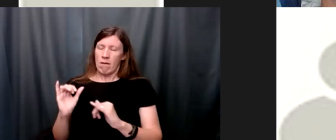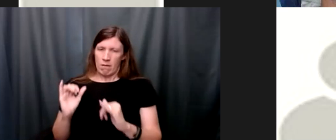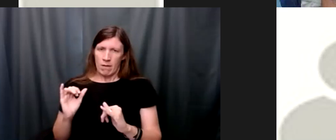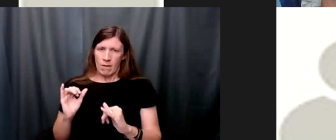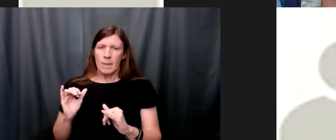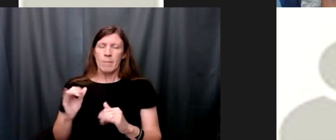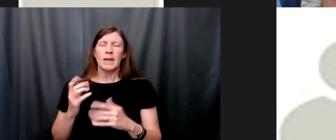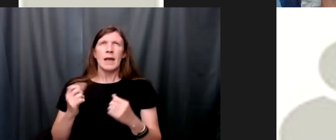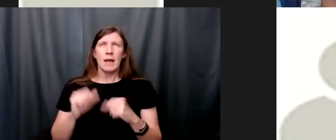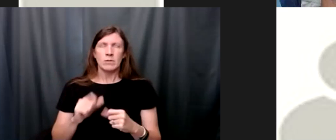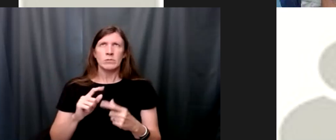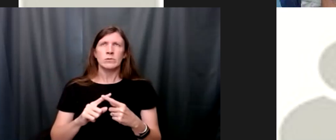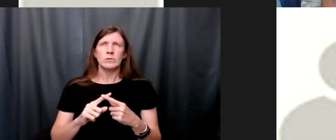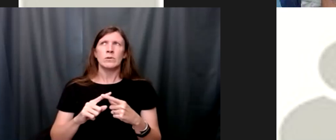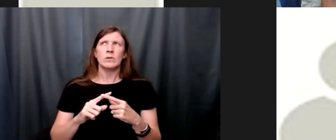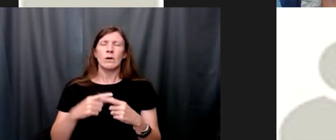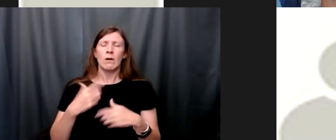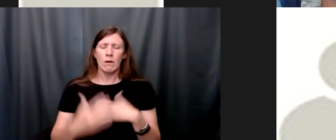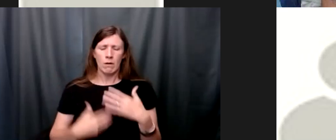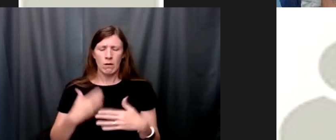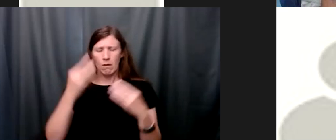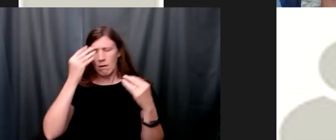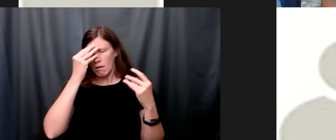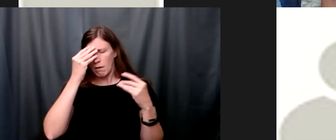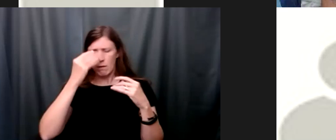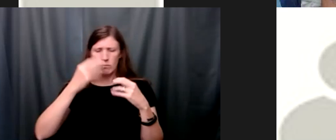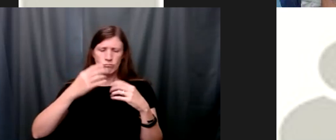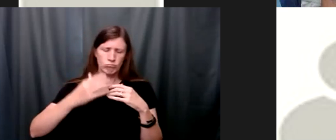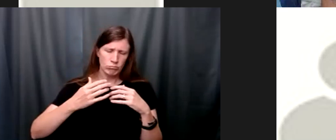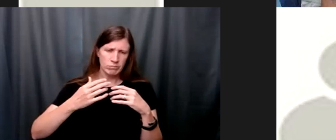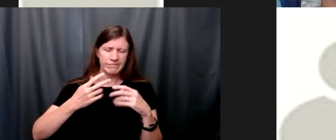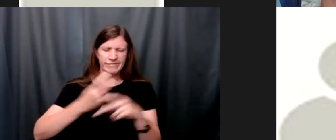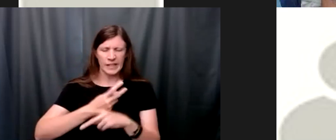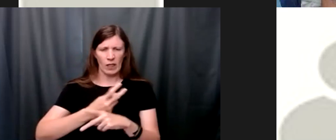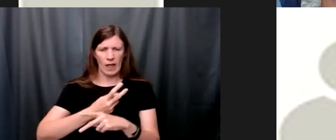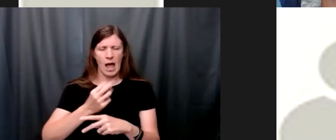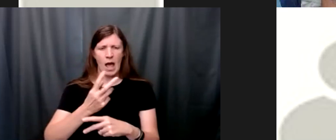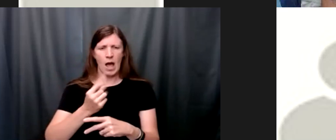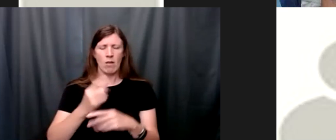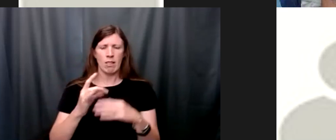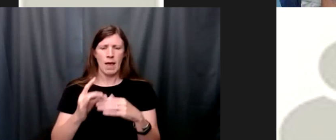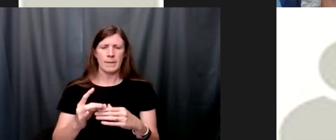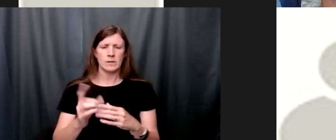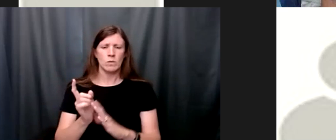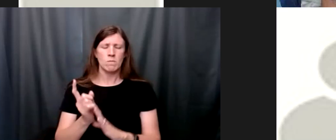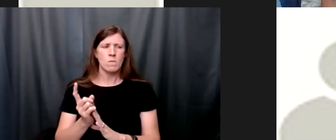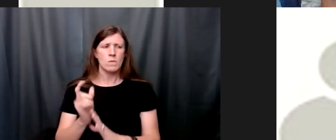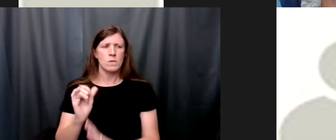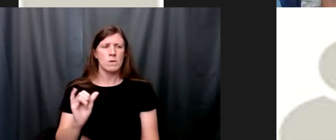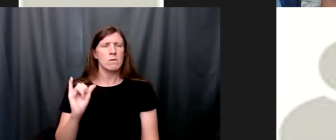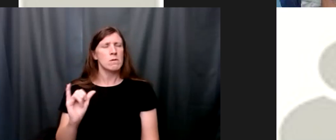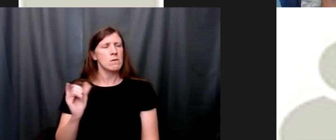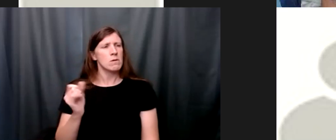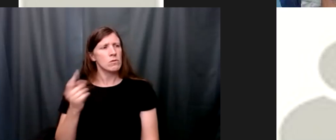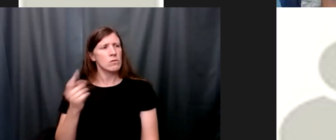tackle that um has led me to um moments where i could see how